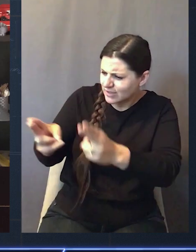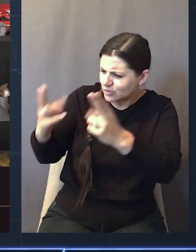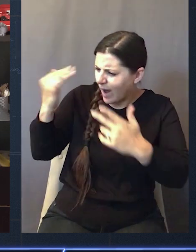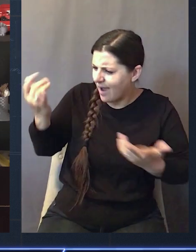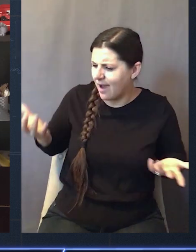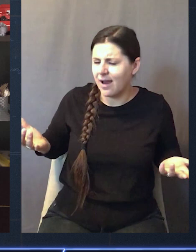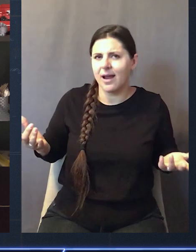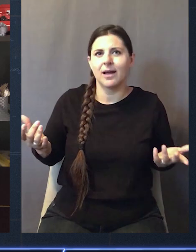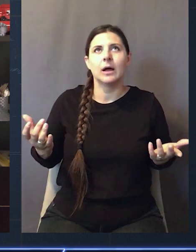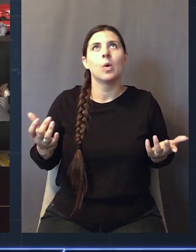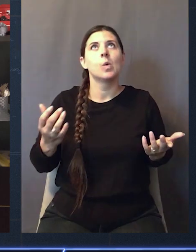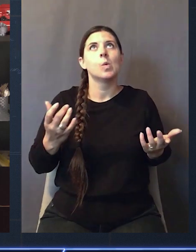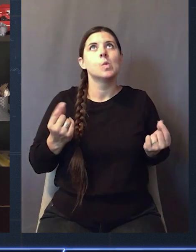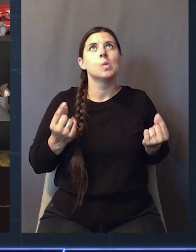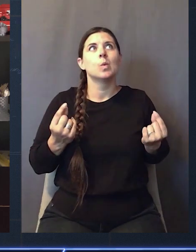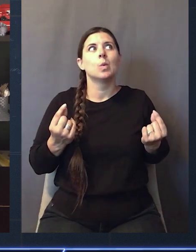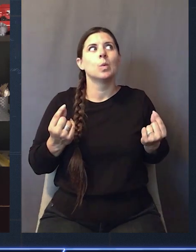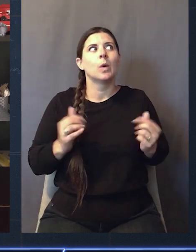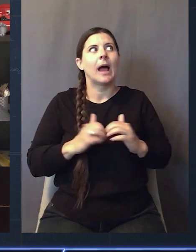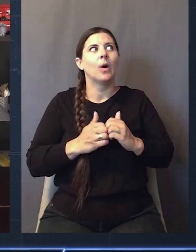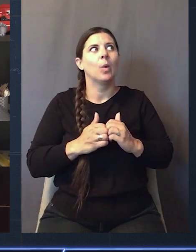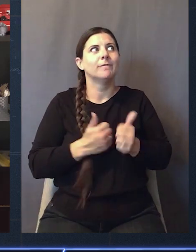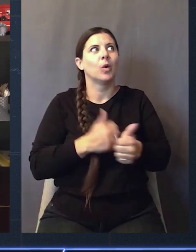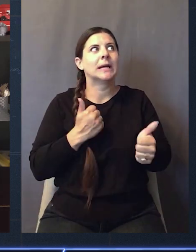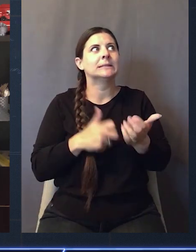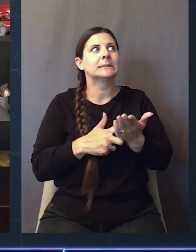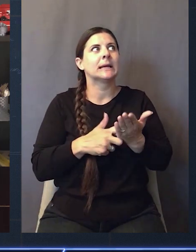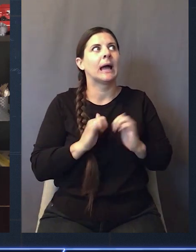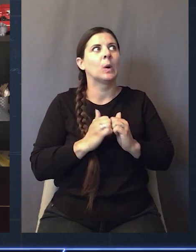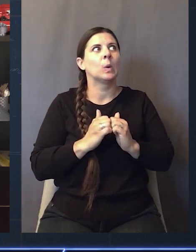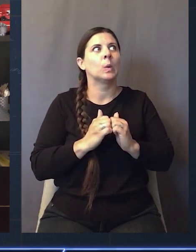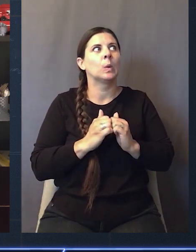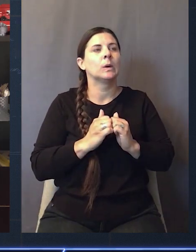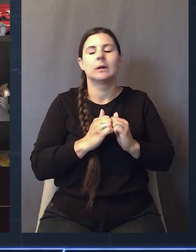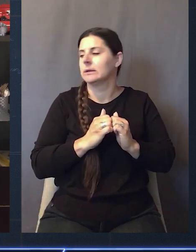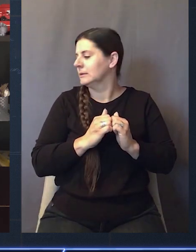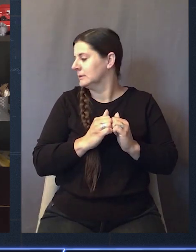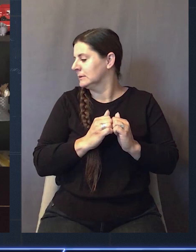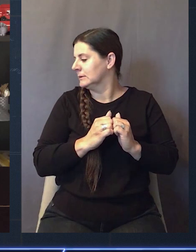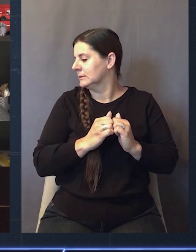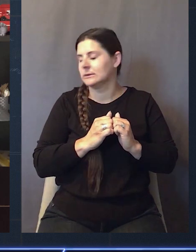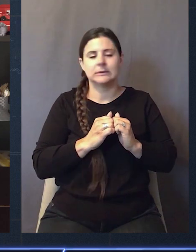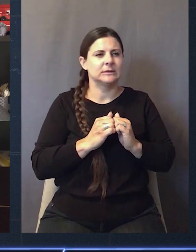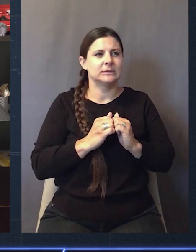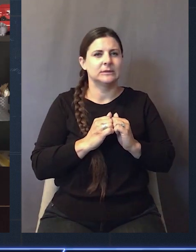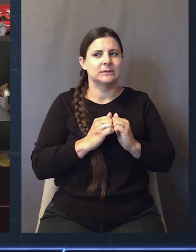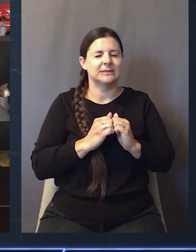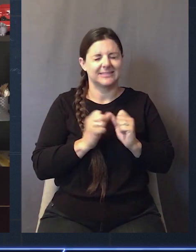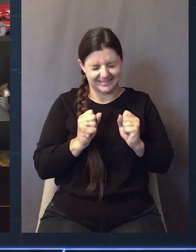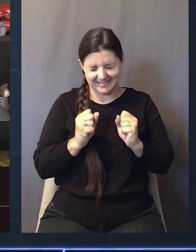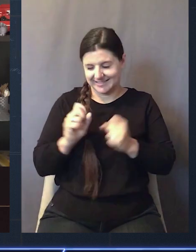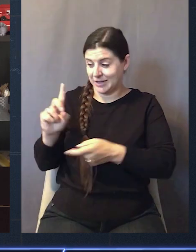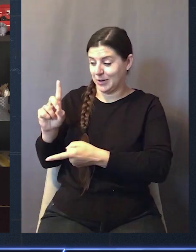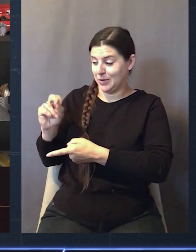what's the big hurry? Where are you going? I'm thinking, well, what do I do? How do I get out of this? I look over to my